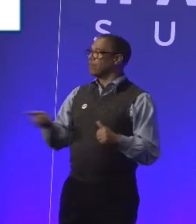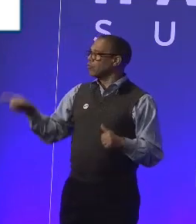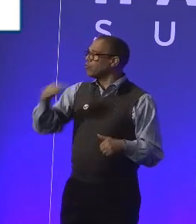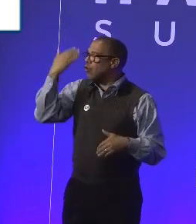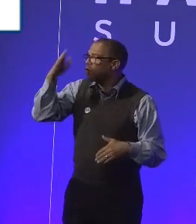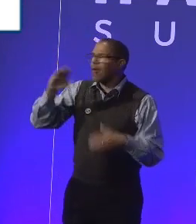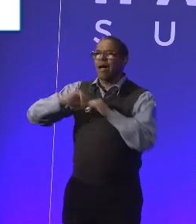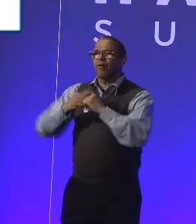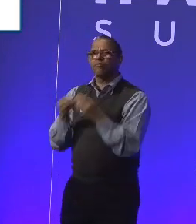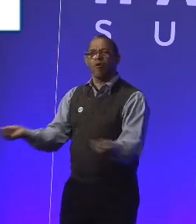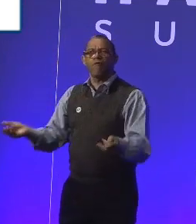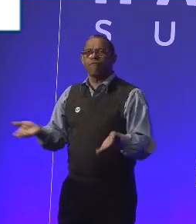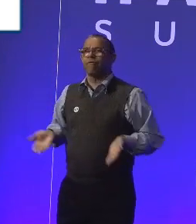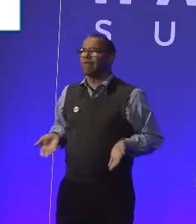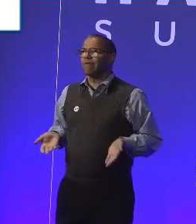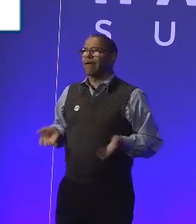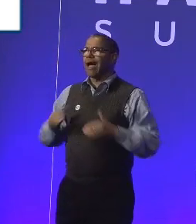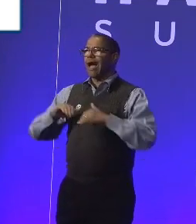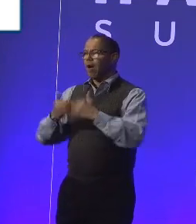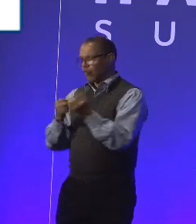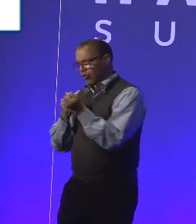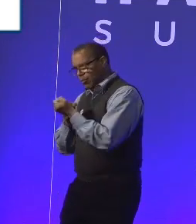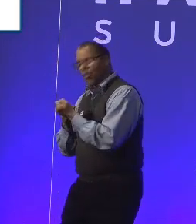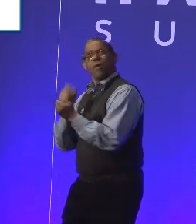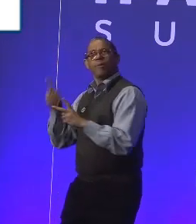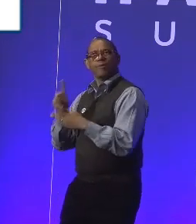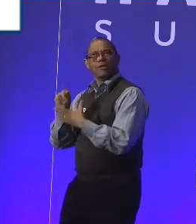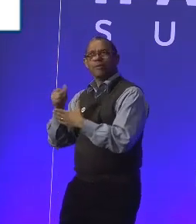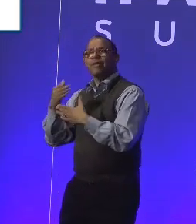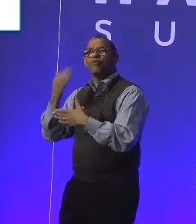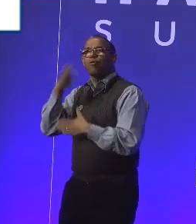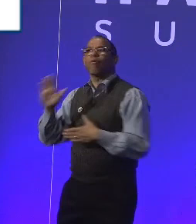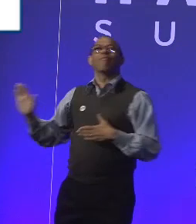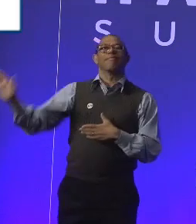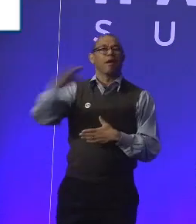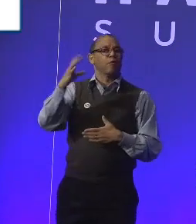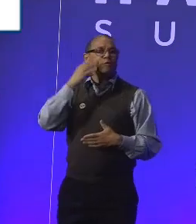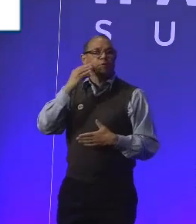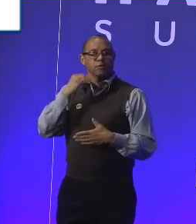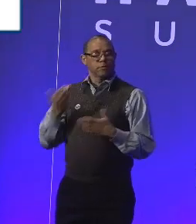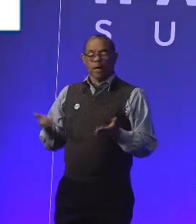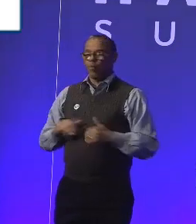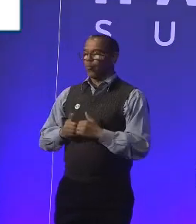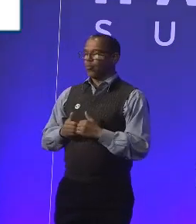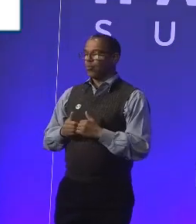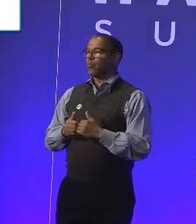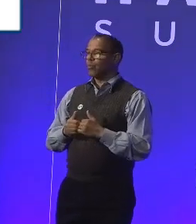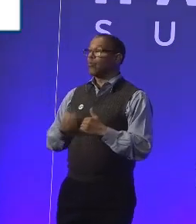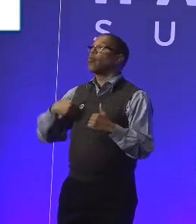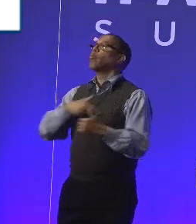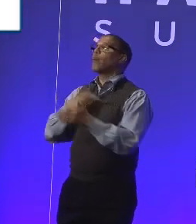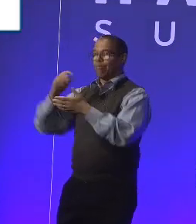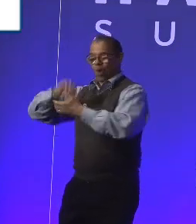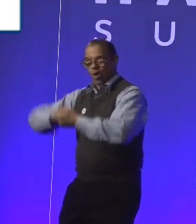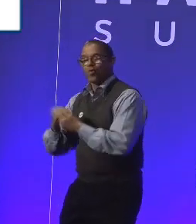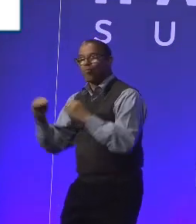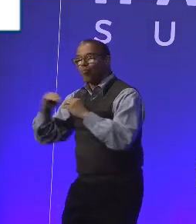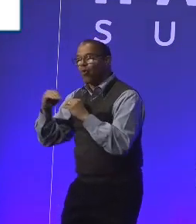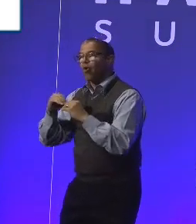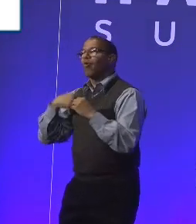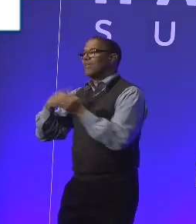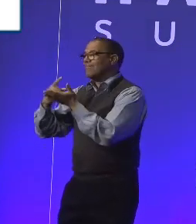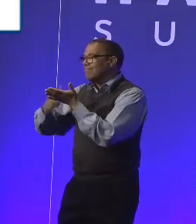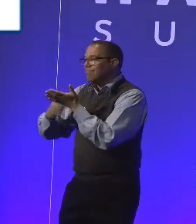how can you solve? How can you support people if you don't know what the experience is? So, we partnered more and we got in touch with the